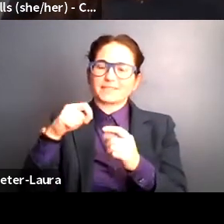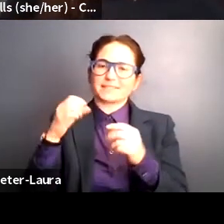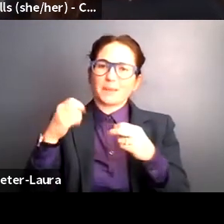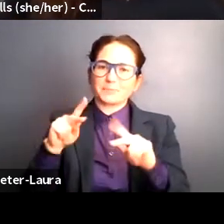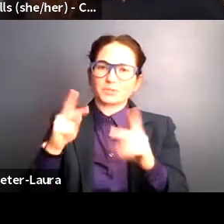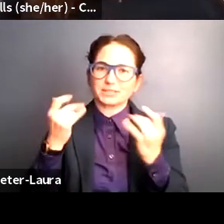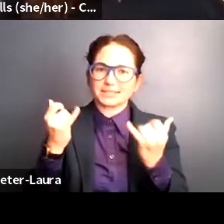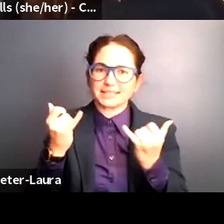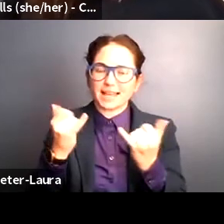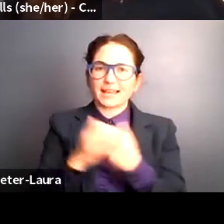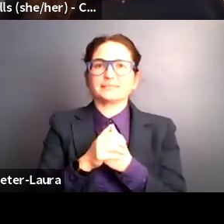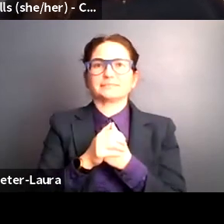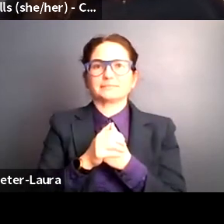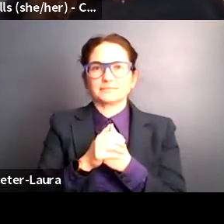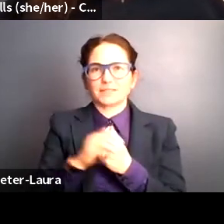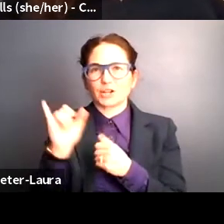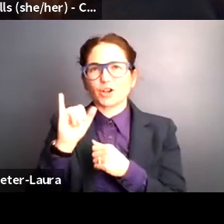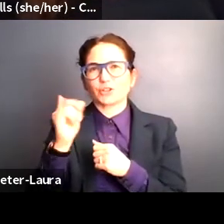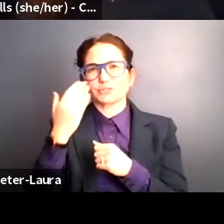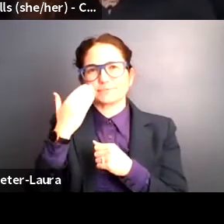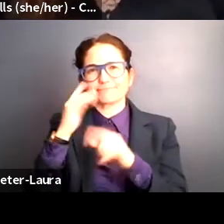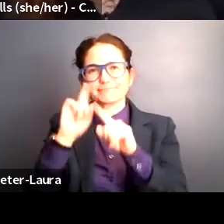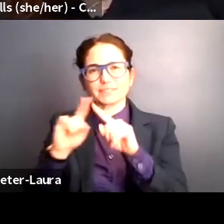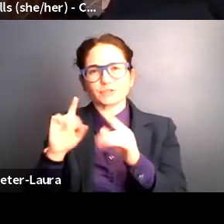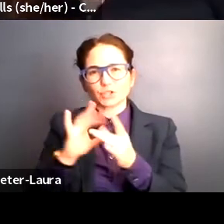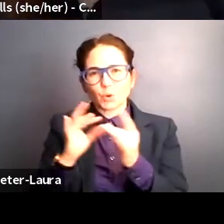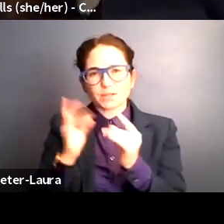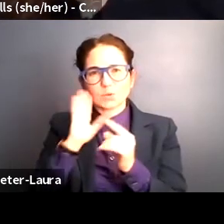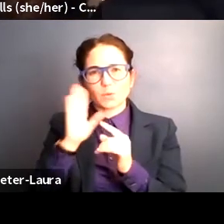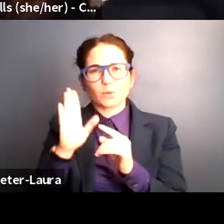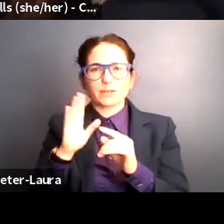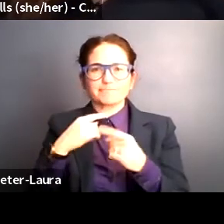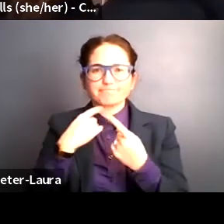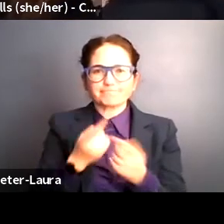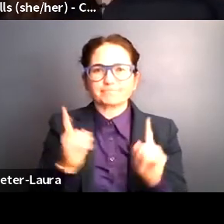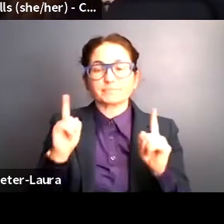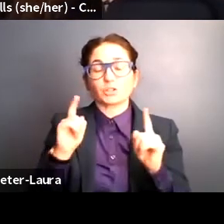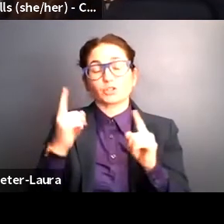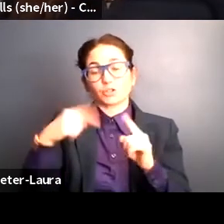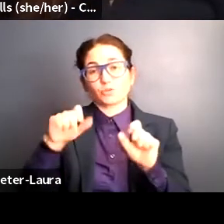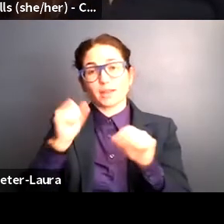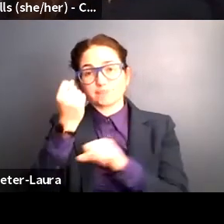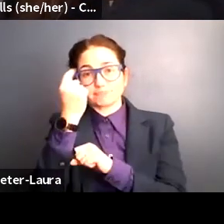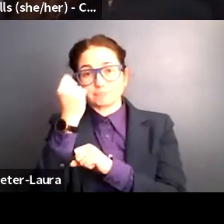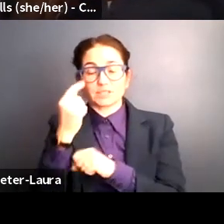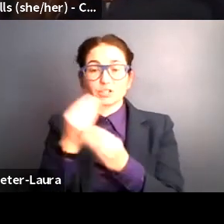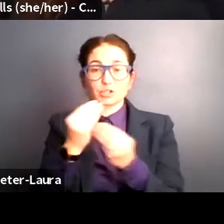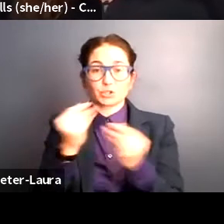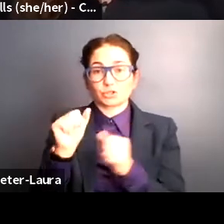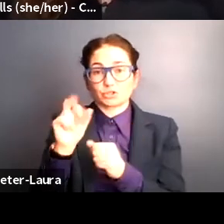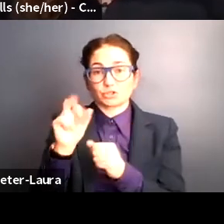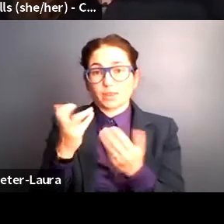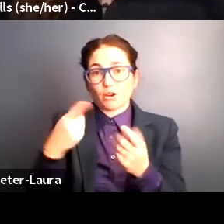and in the stories that we'll share so that you all can get a sense of what those solutions are. Thank you.